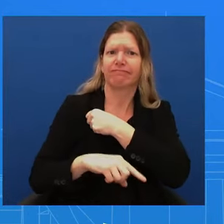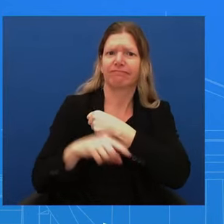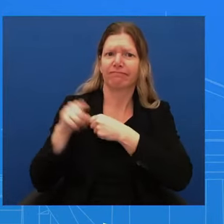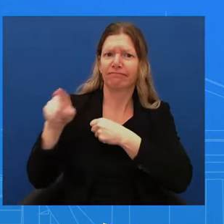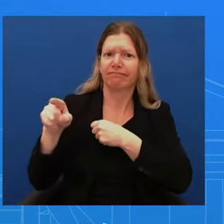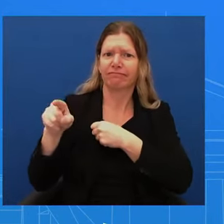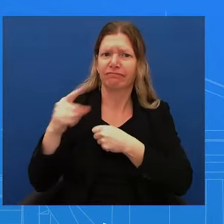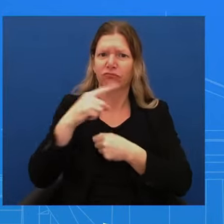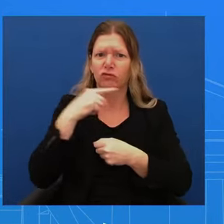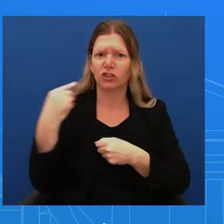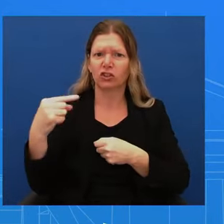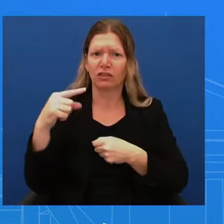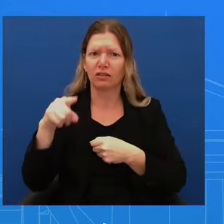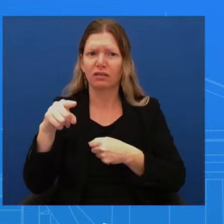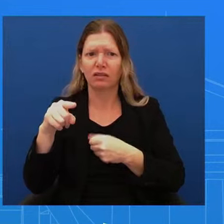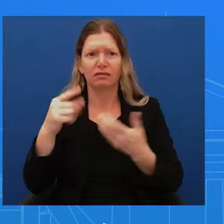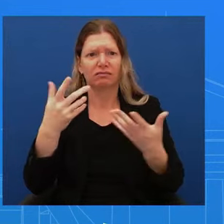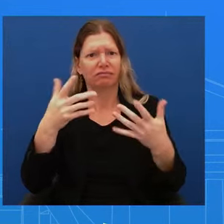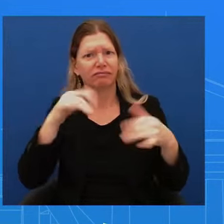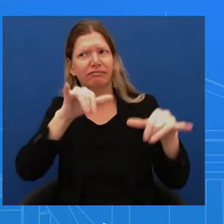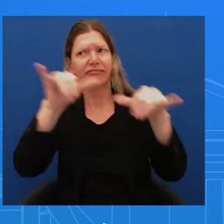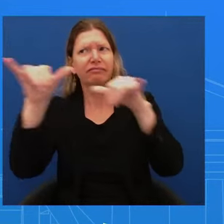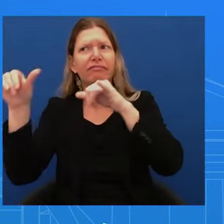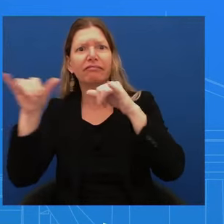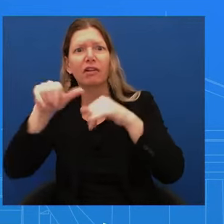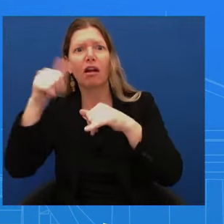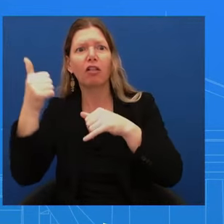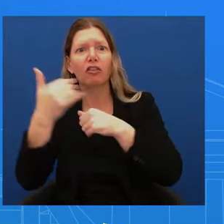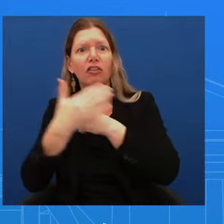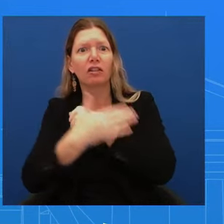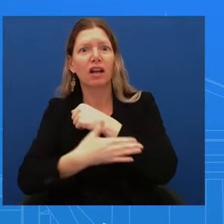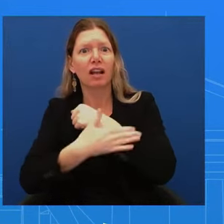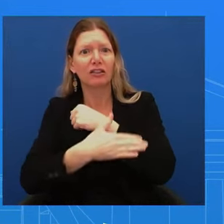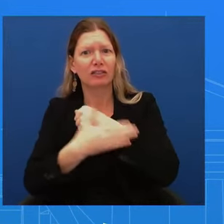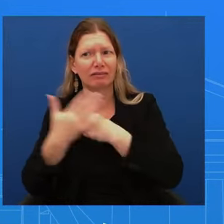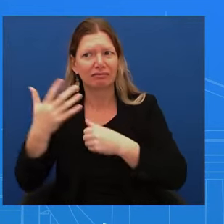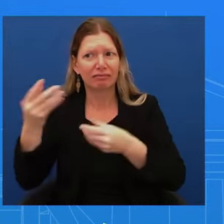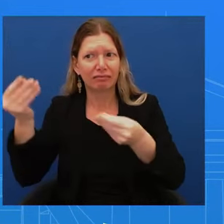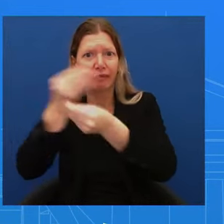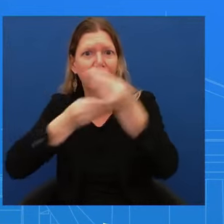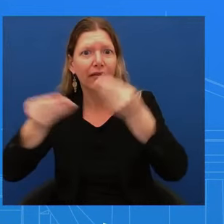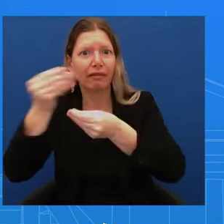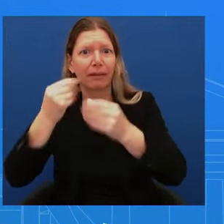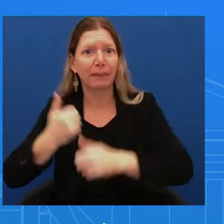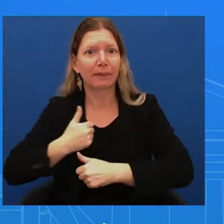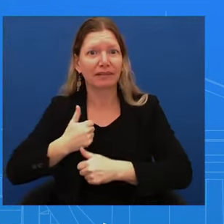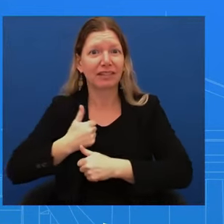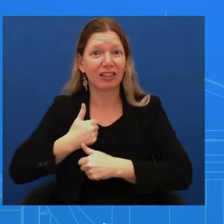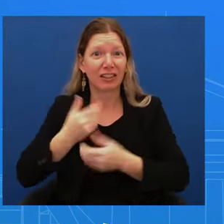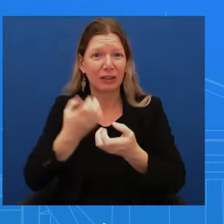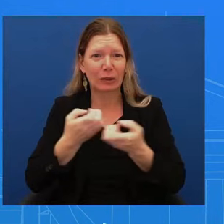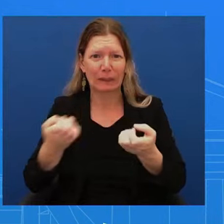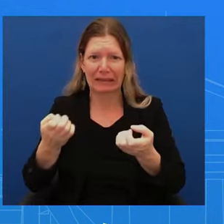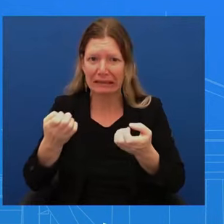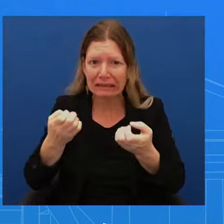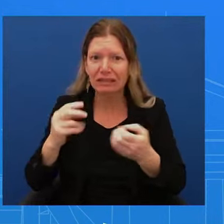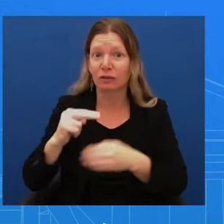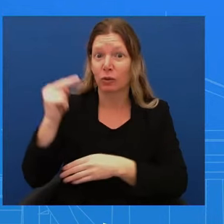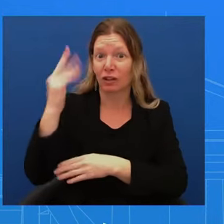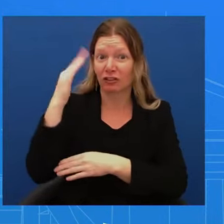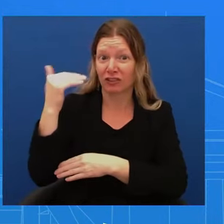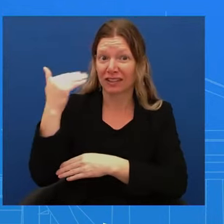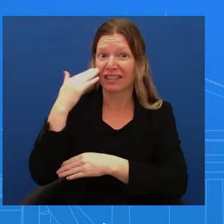from this podium last week, the Democratic People's Republic of Korea recently provided Russia with ballistic missile launchers and several dozen ballistic missiles.